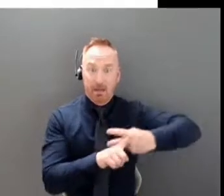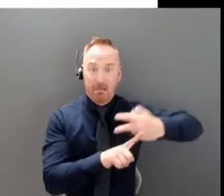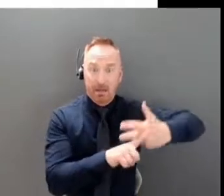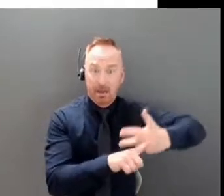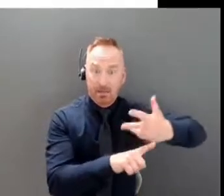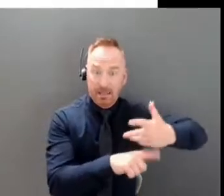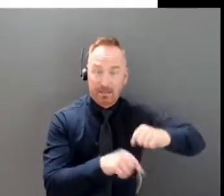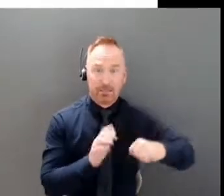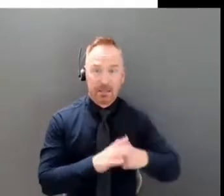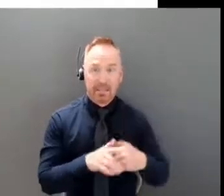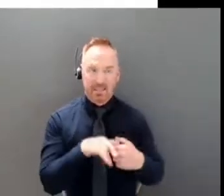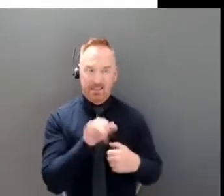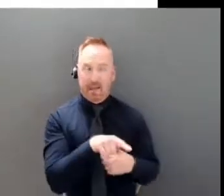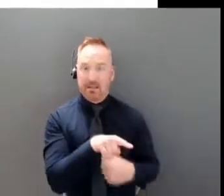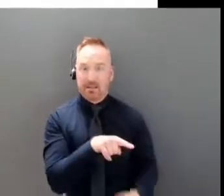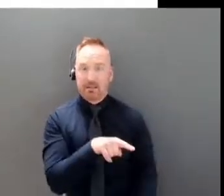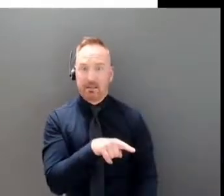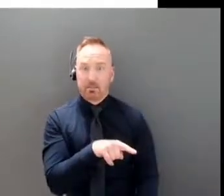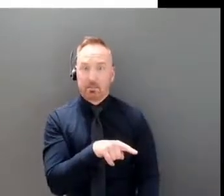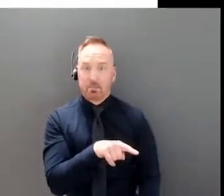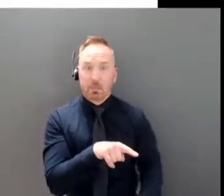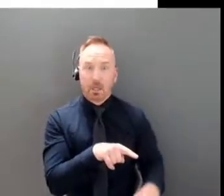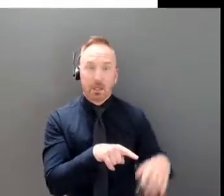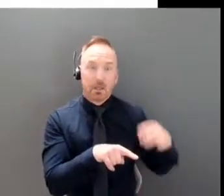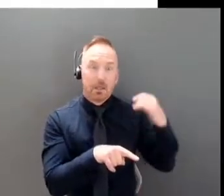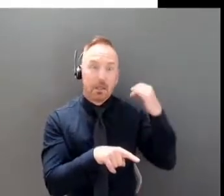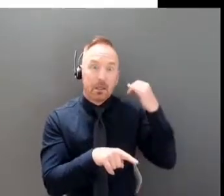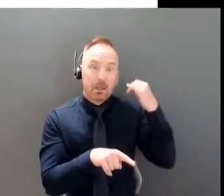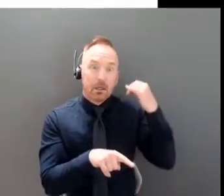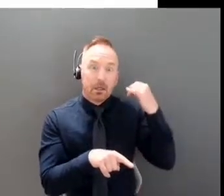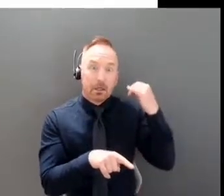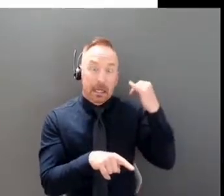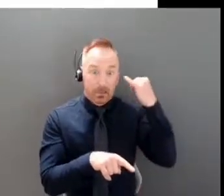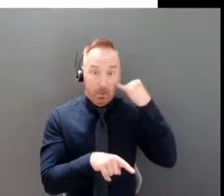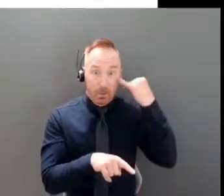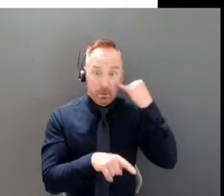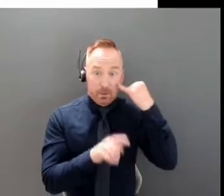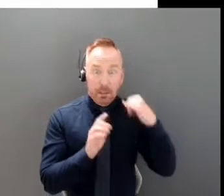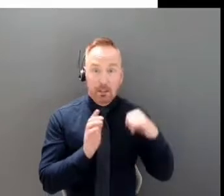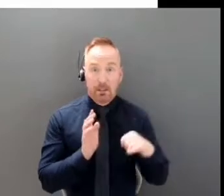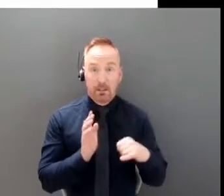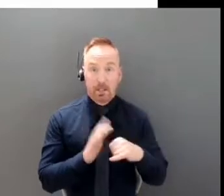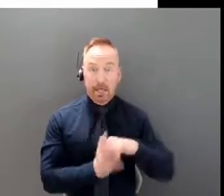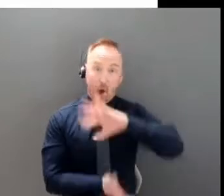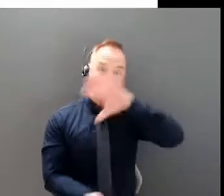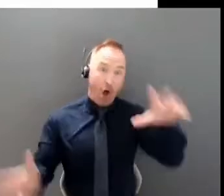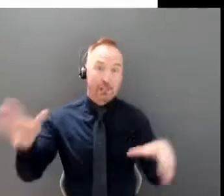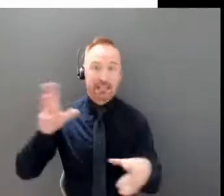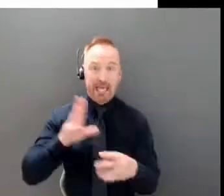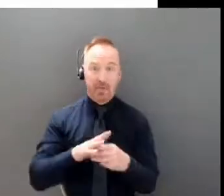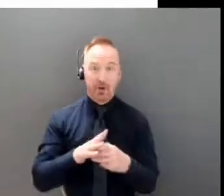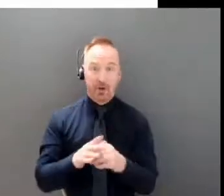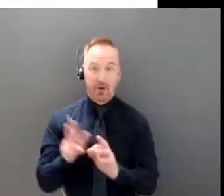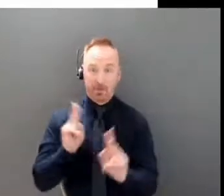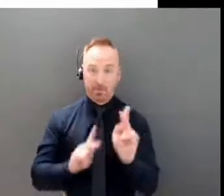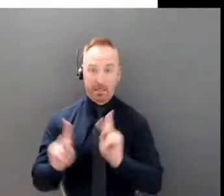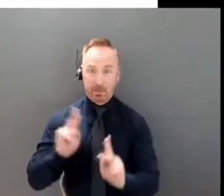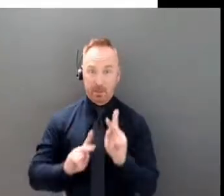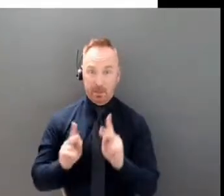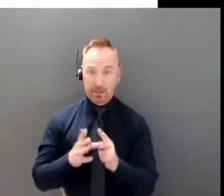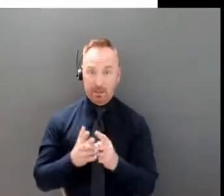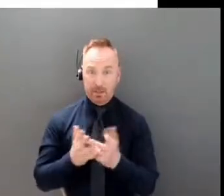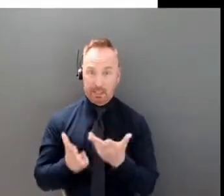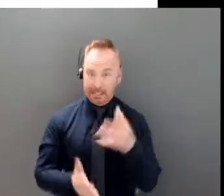what I mean that if we even with 60% total population vaccination which we are